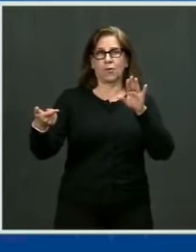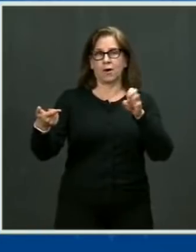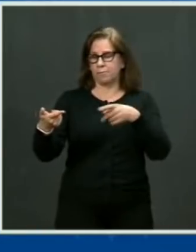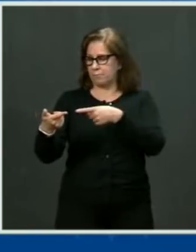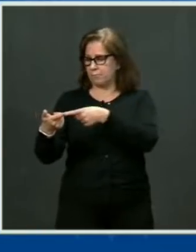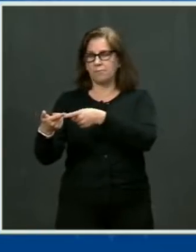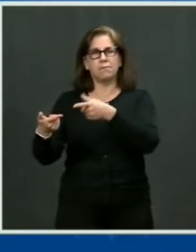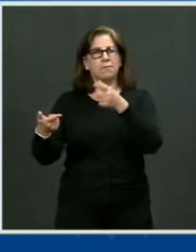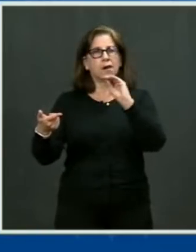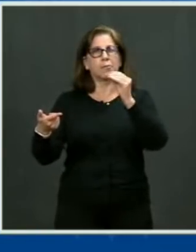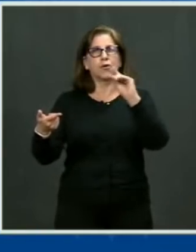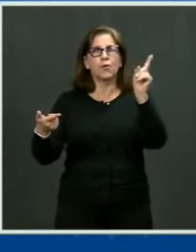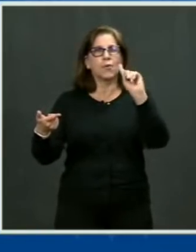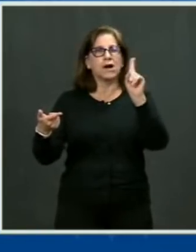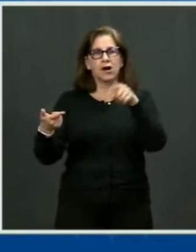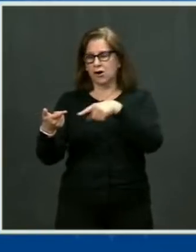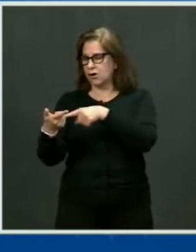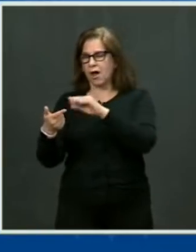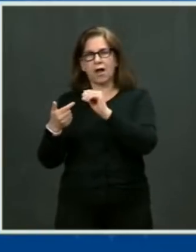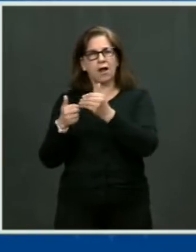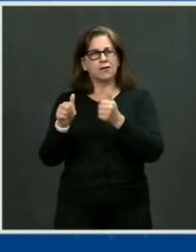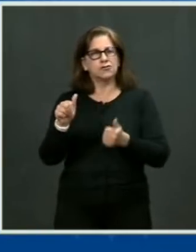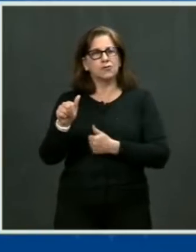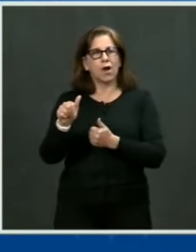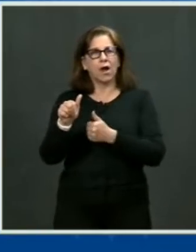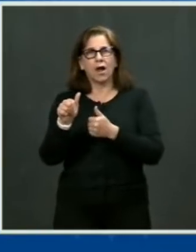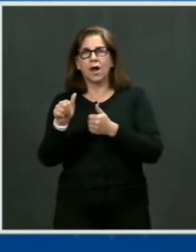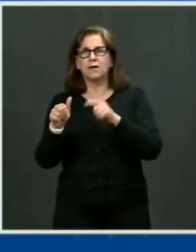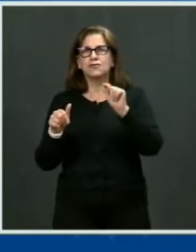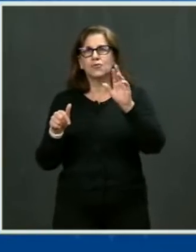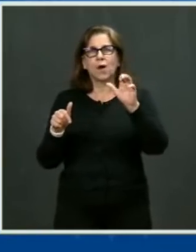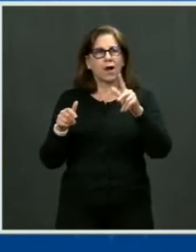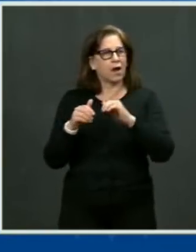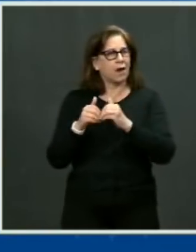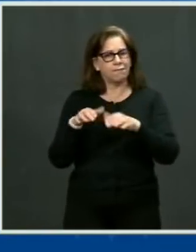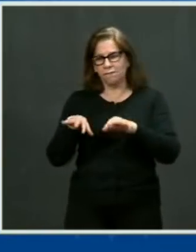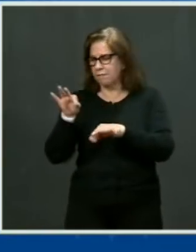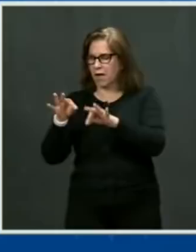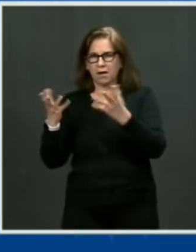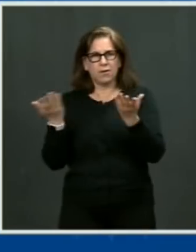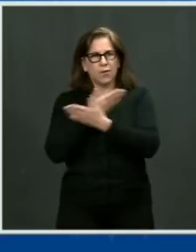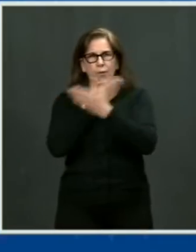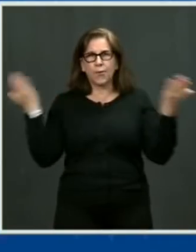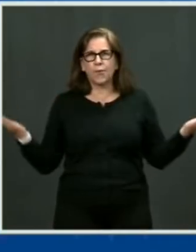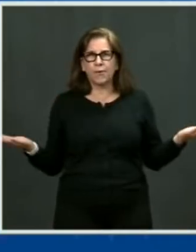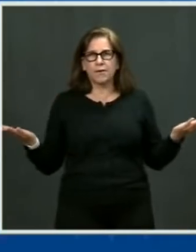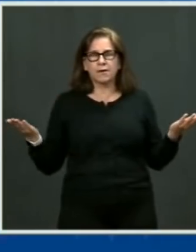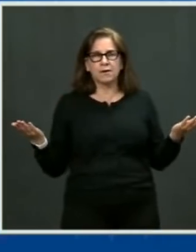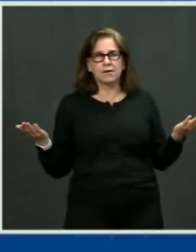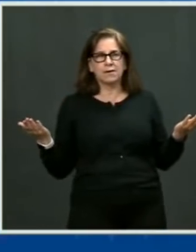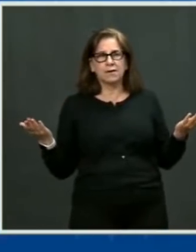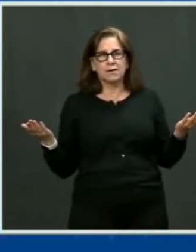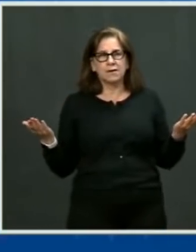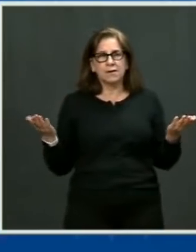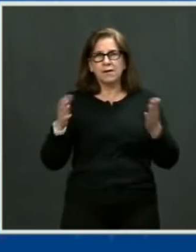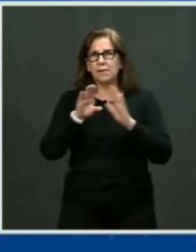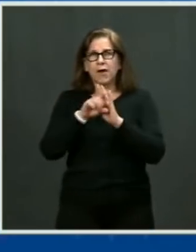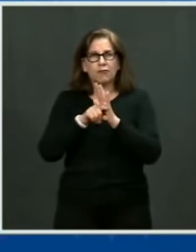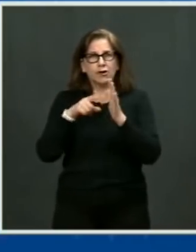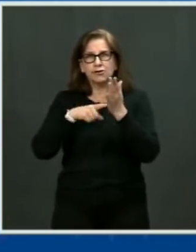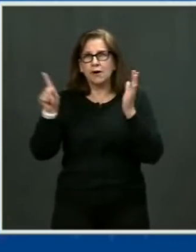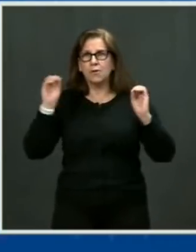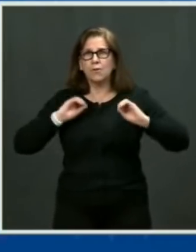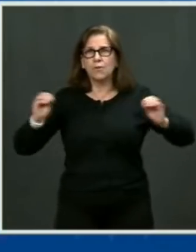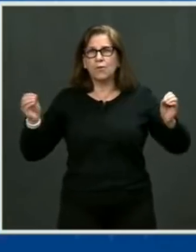required to pass a background check to buy the kit to make the gun. And consequently, anyone from